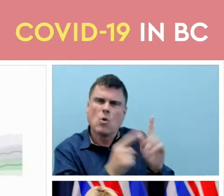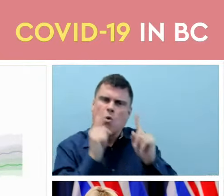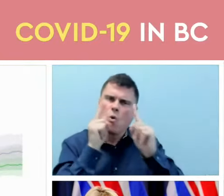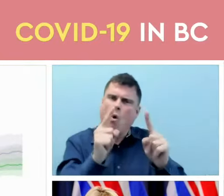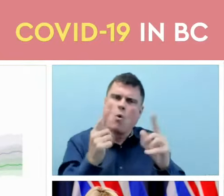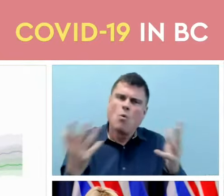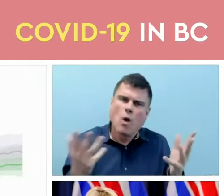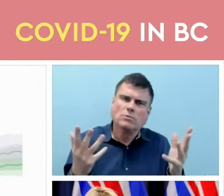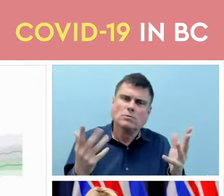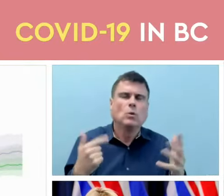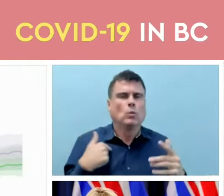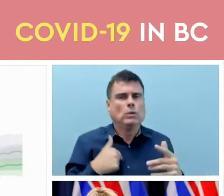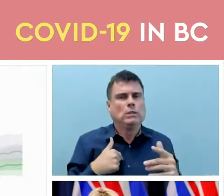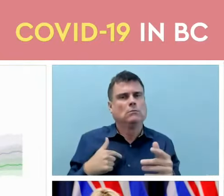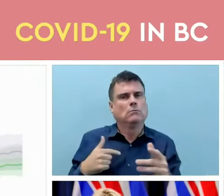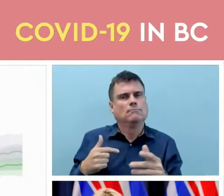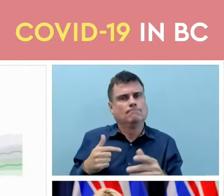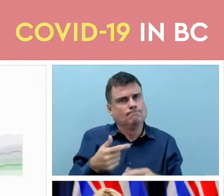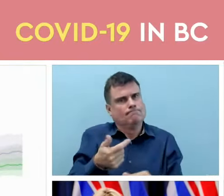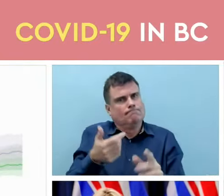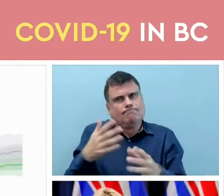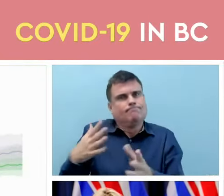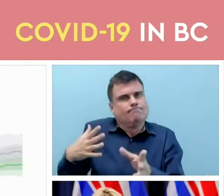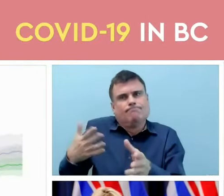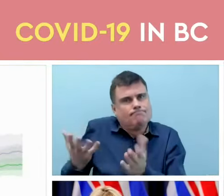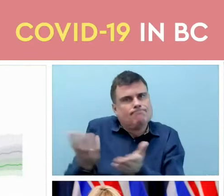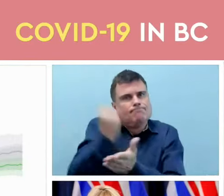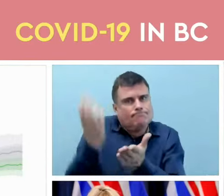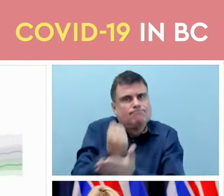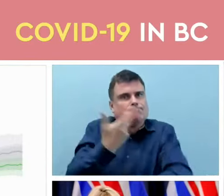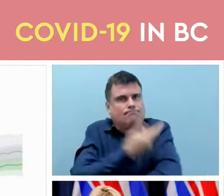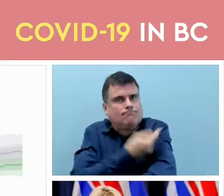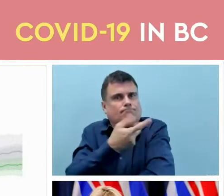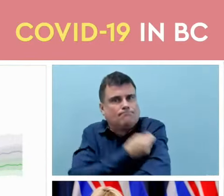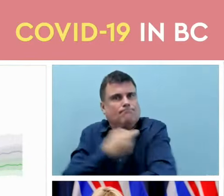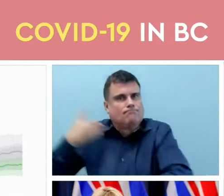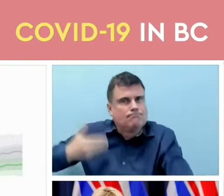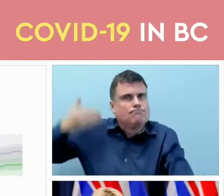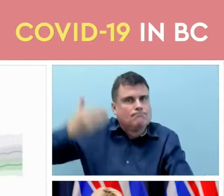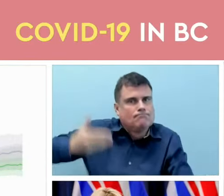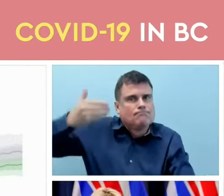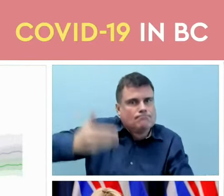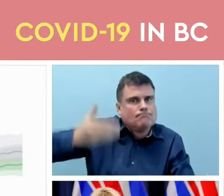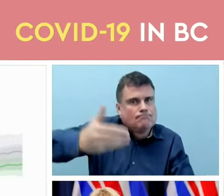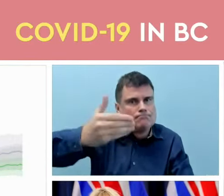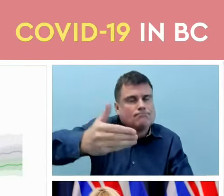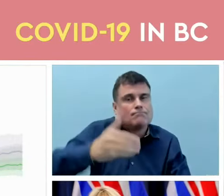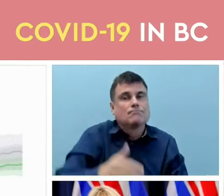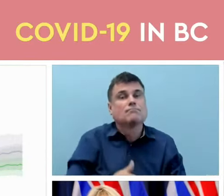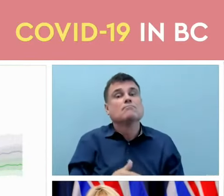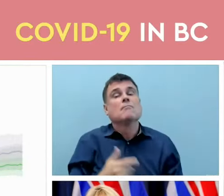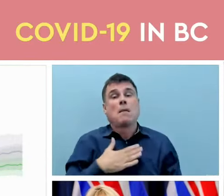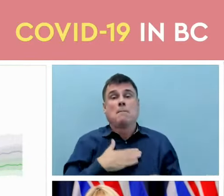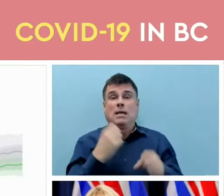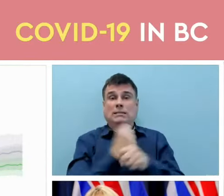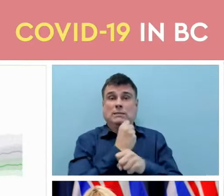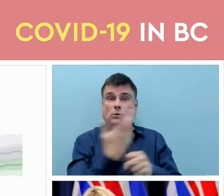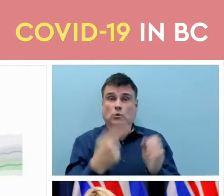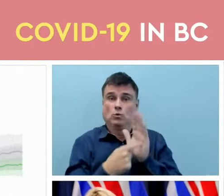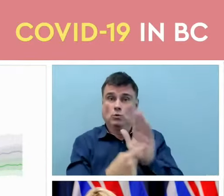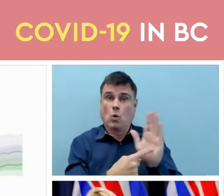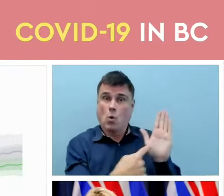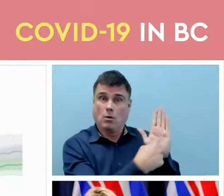vaccinations. The other things that we are looking at and the data I presented says what can we do to help